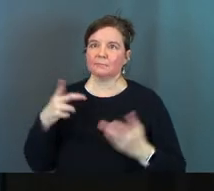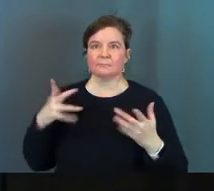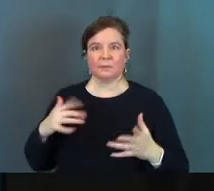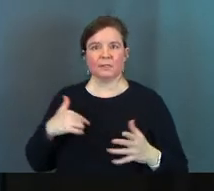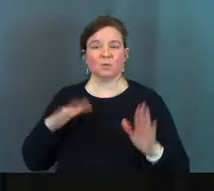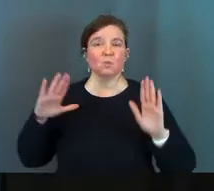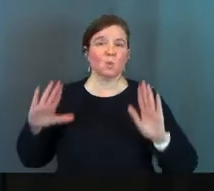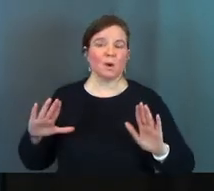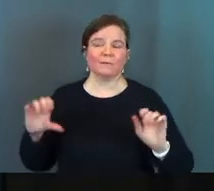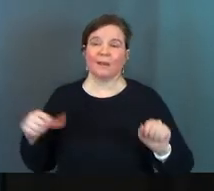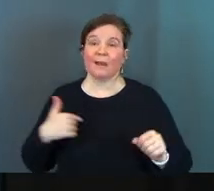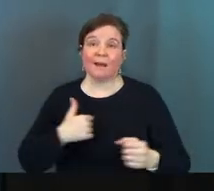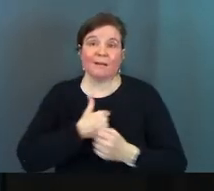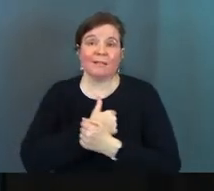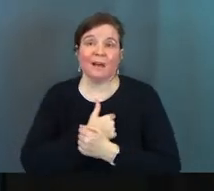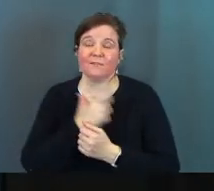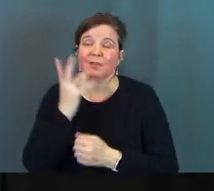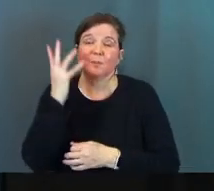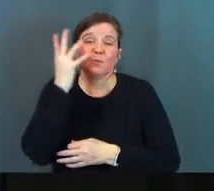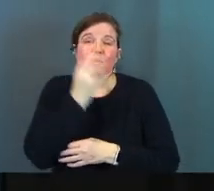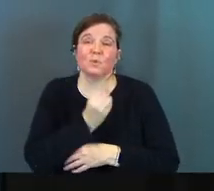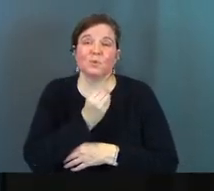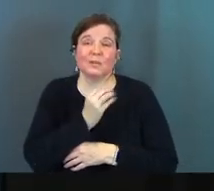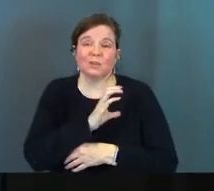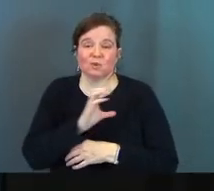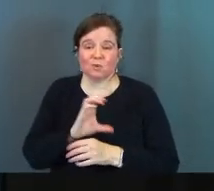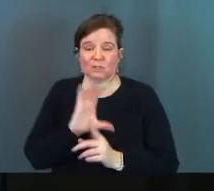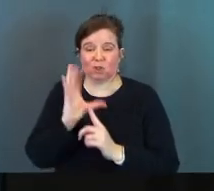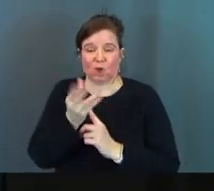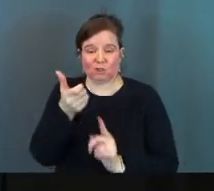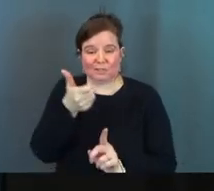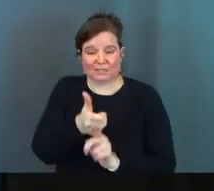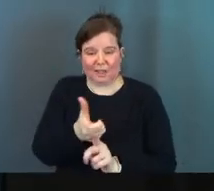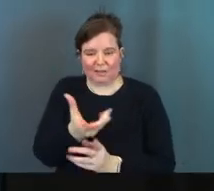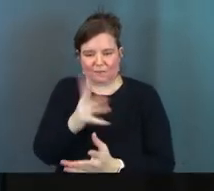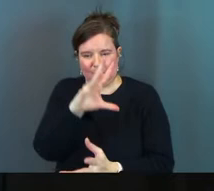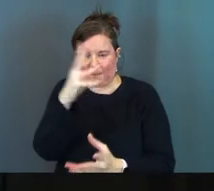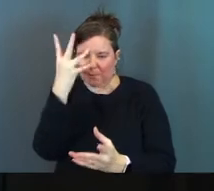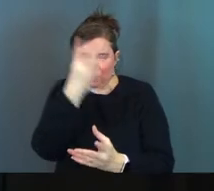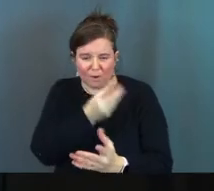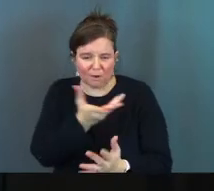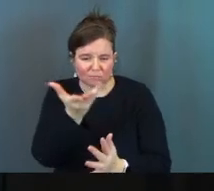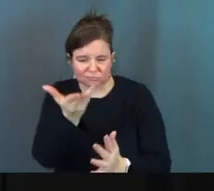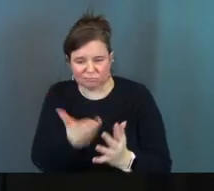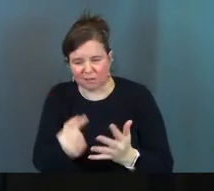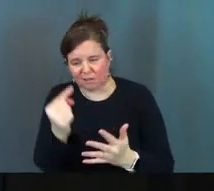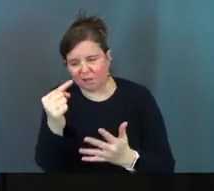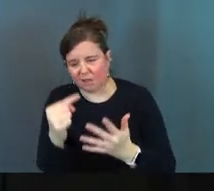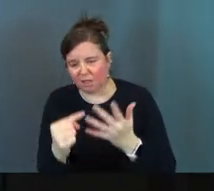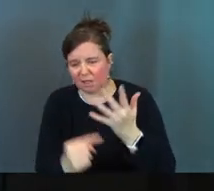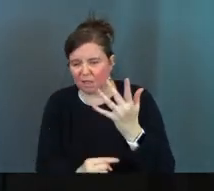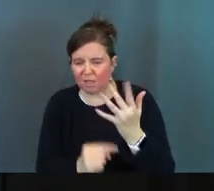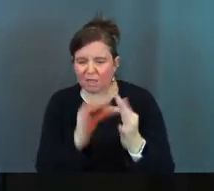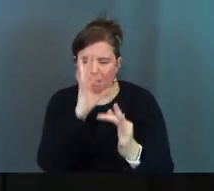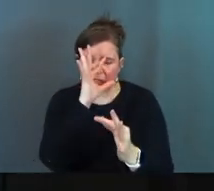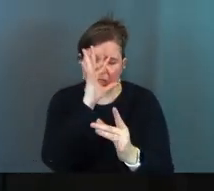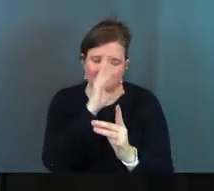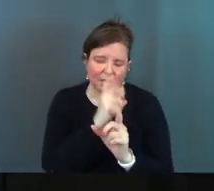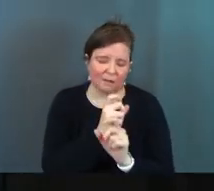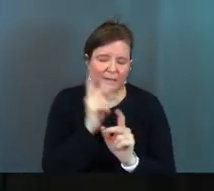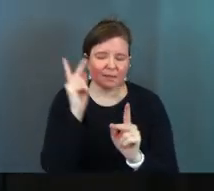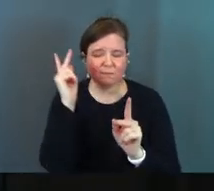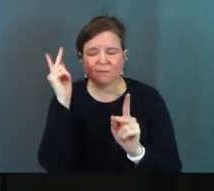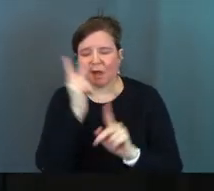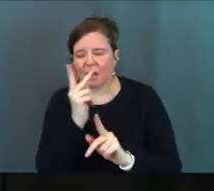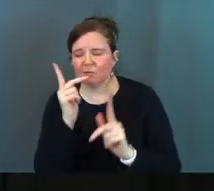it and this is wonderful I can love the beauty in Christian culture and the church and I can get all into the beauty of the